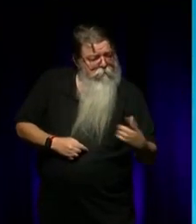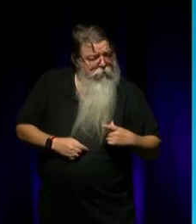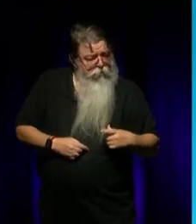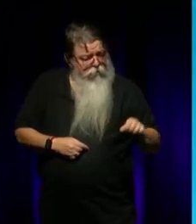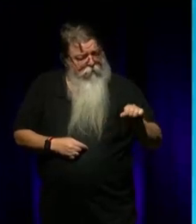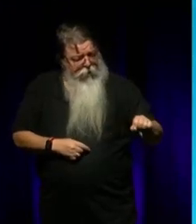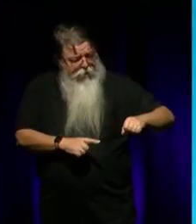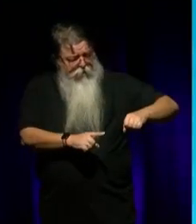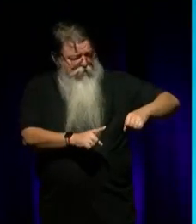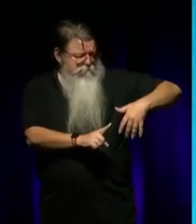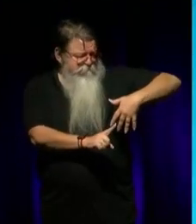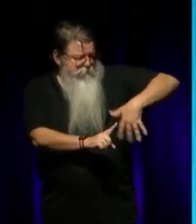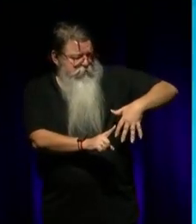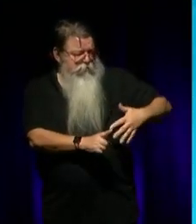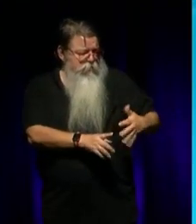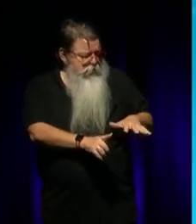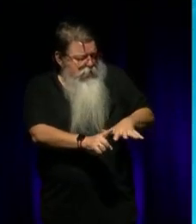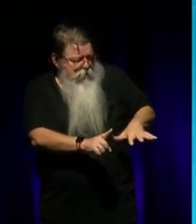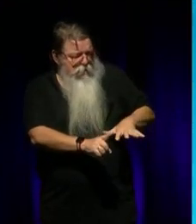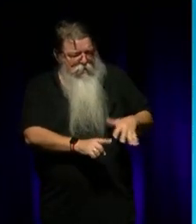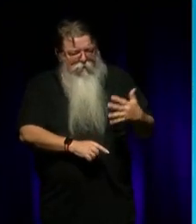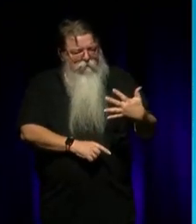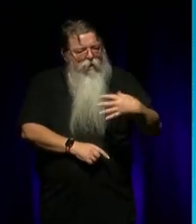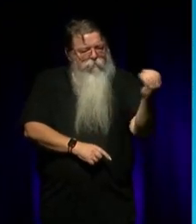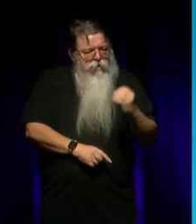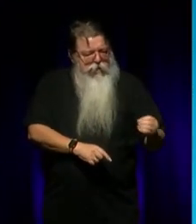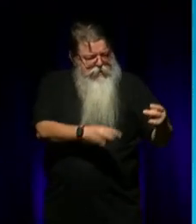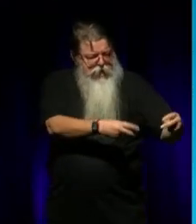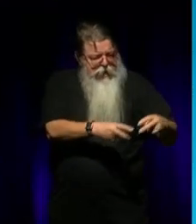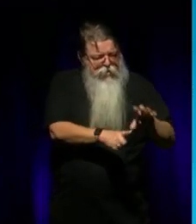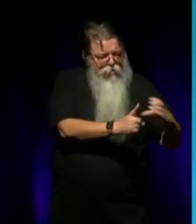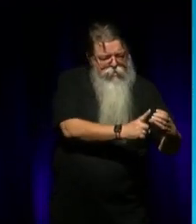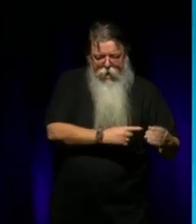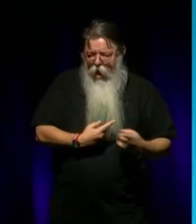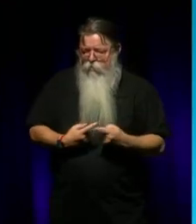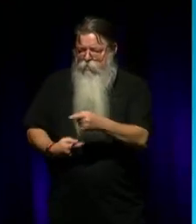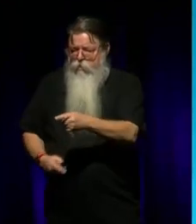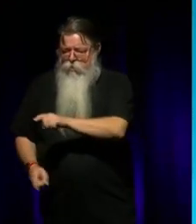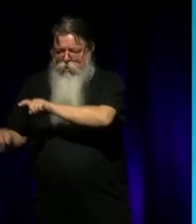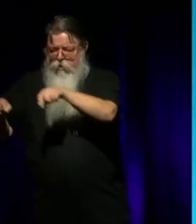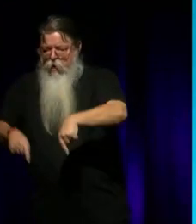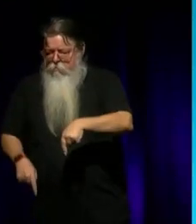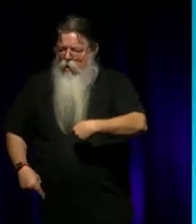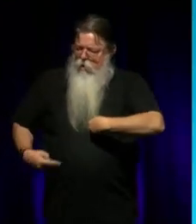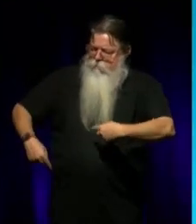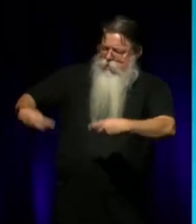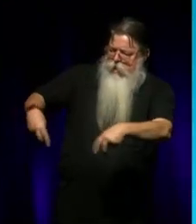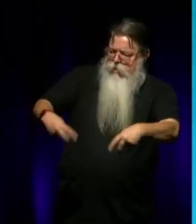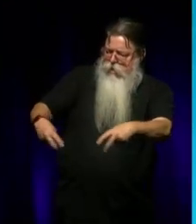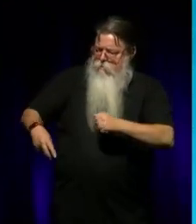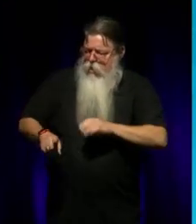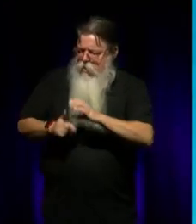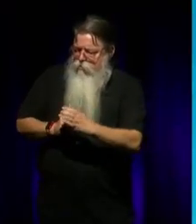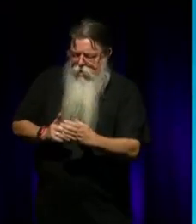full of culture. Some dancers come in and they know who they are. And that's what we don't discriminate